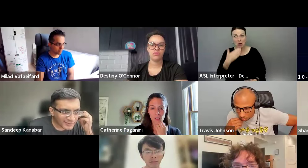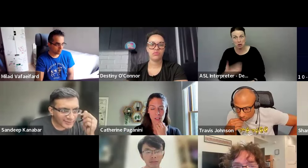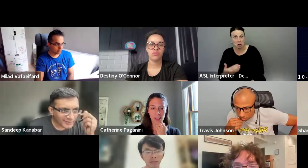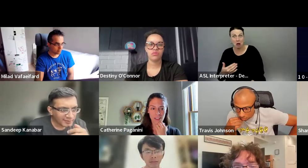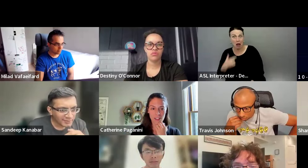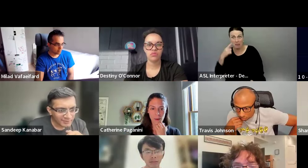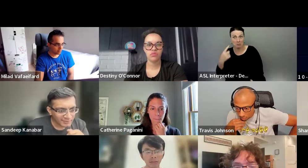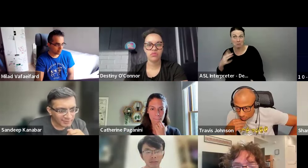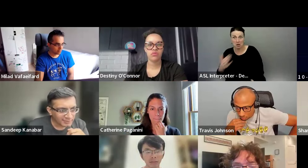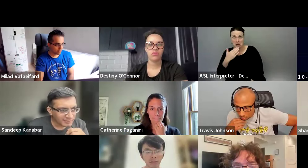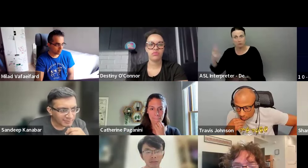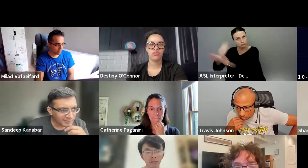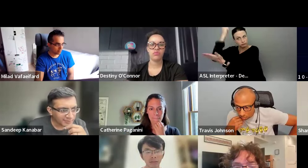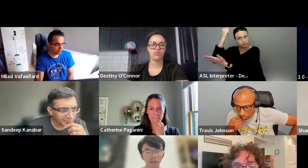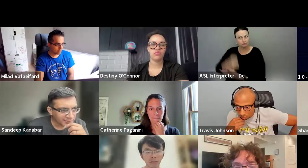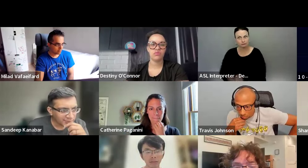So take advantage.